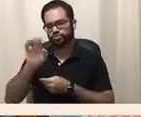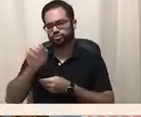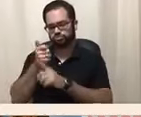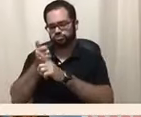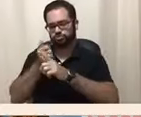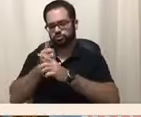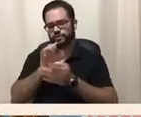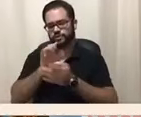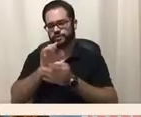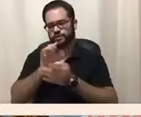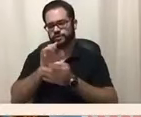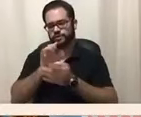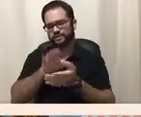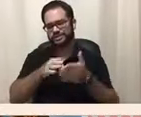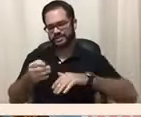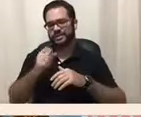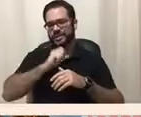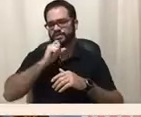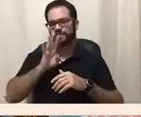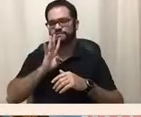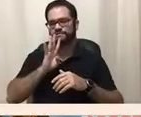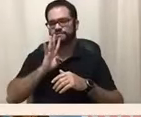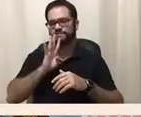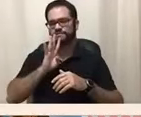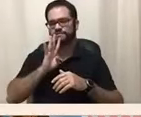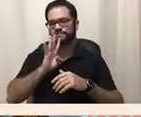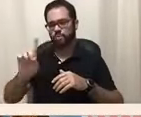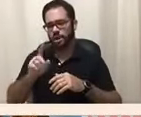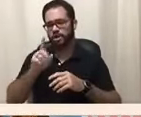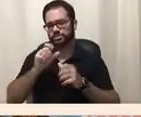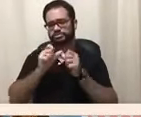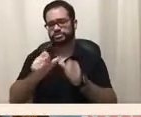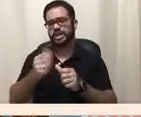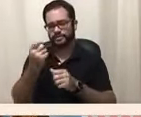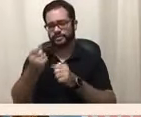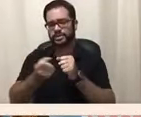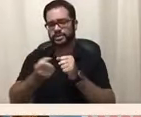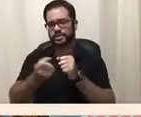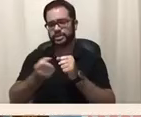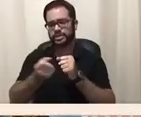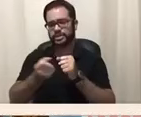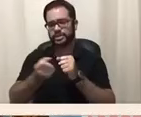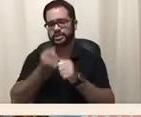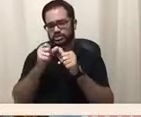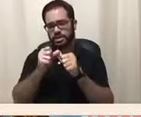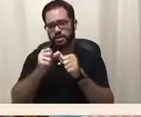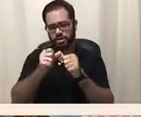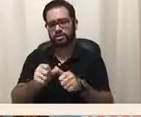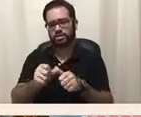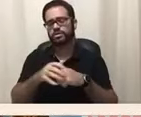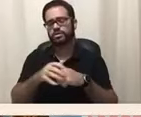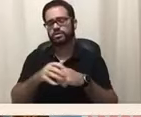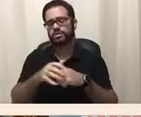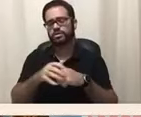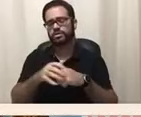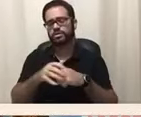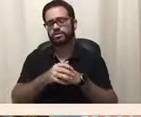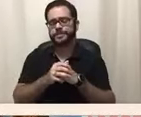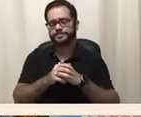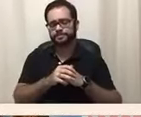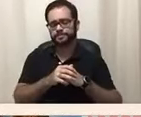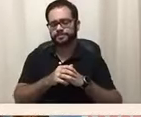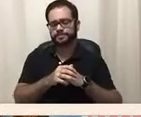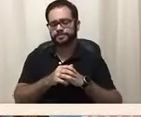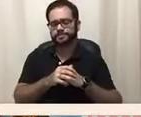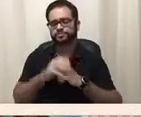vegetative state. Despite numerous protests by her parents, she dies from dehydration after the feeding tube is